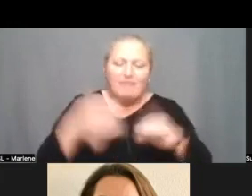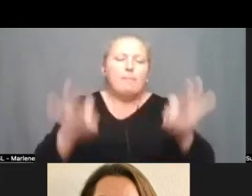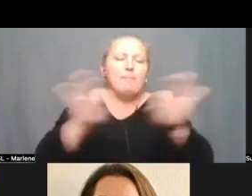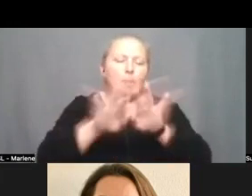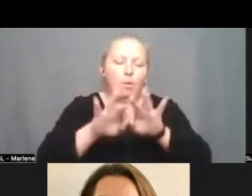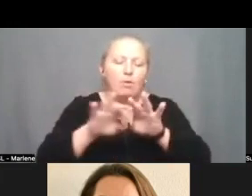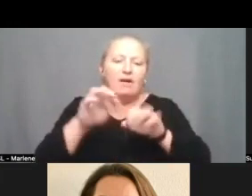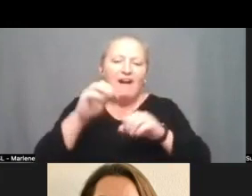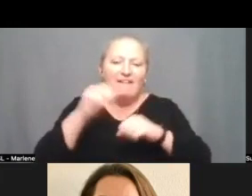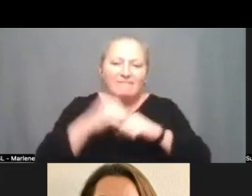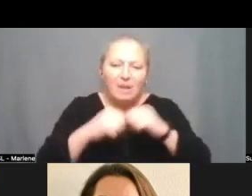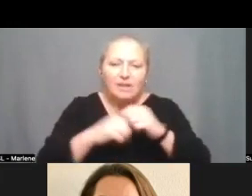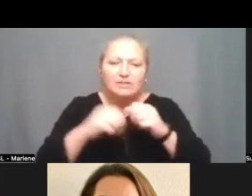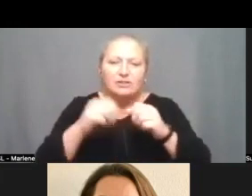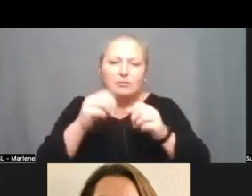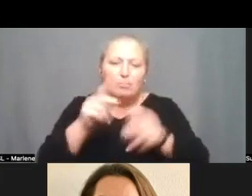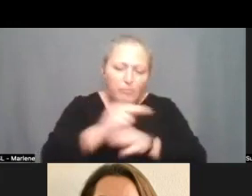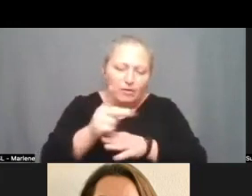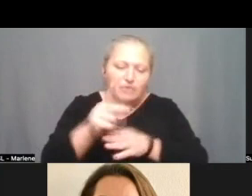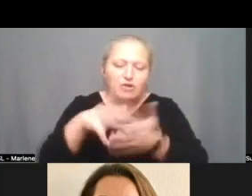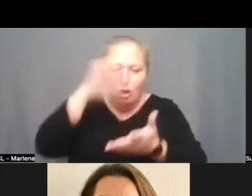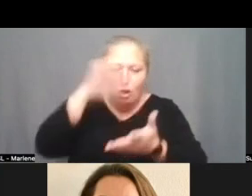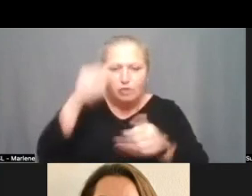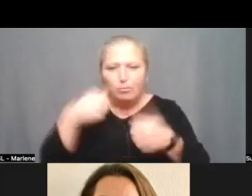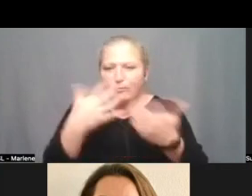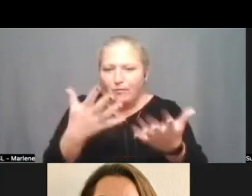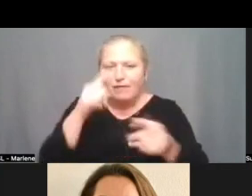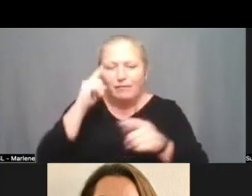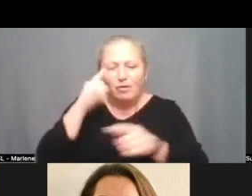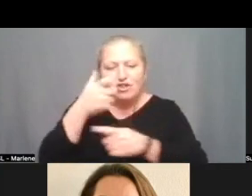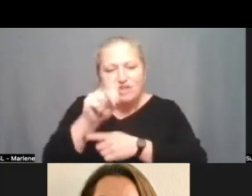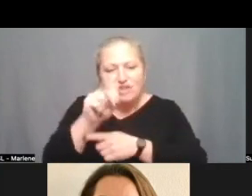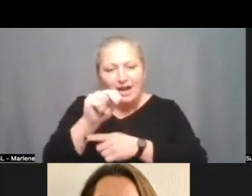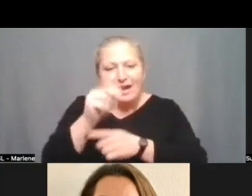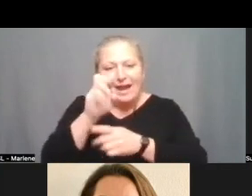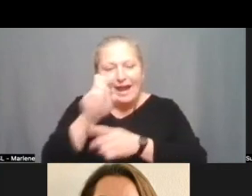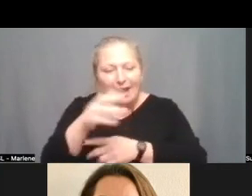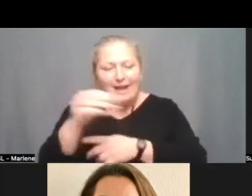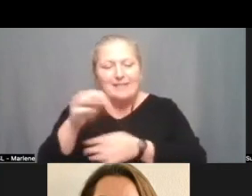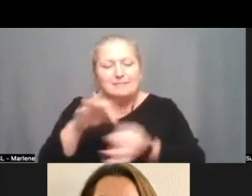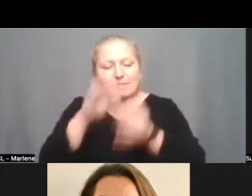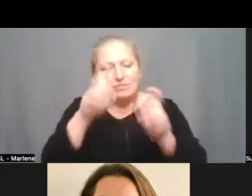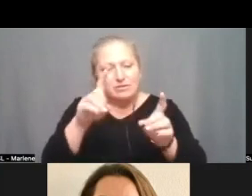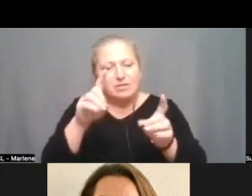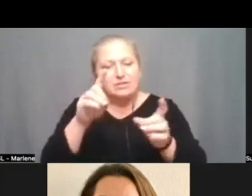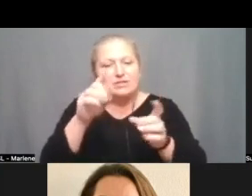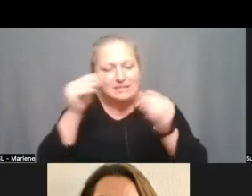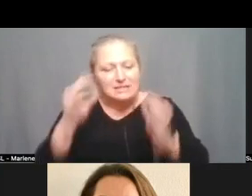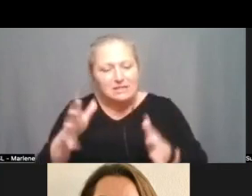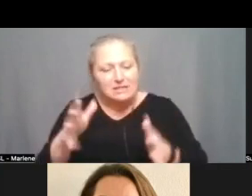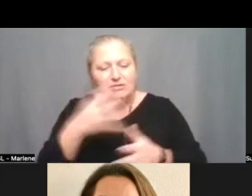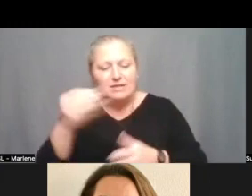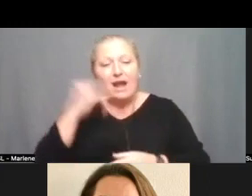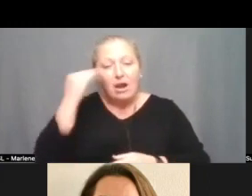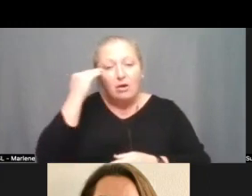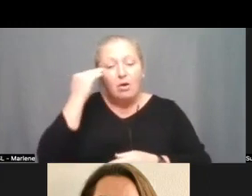uh professional learning to provide to you know gen ed and special education teachers um and i know you know as part of